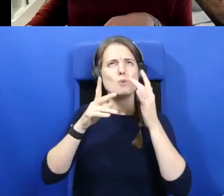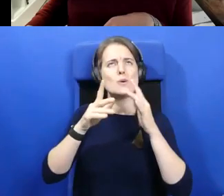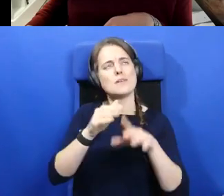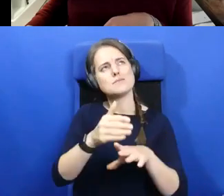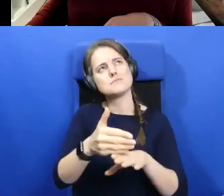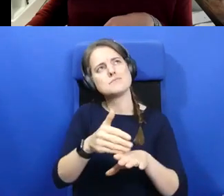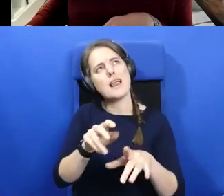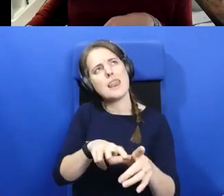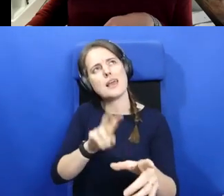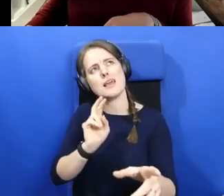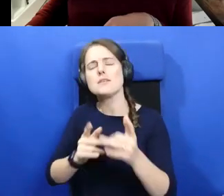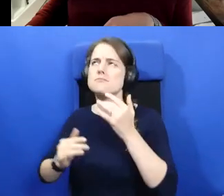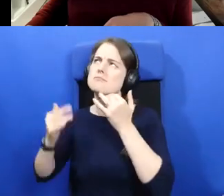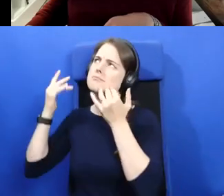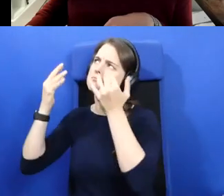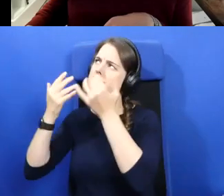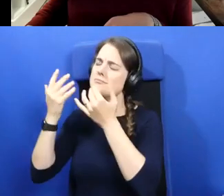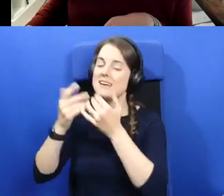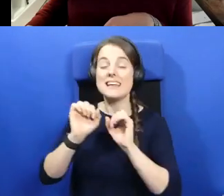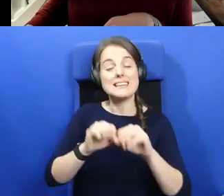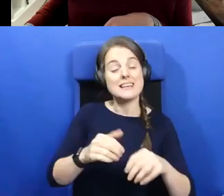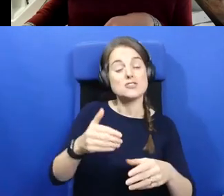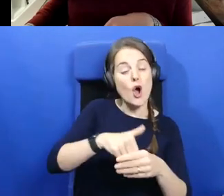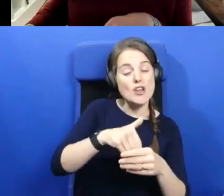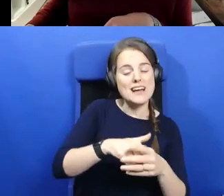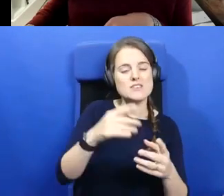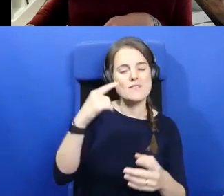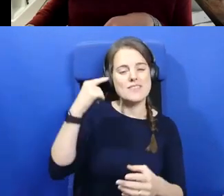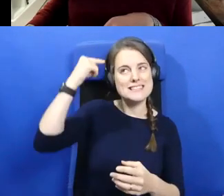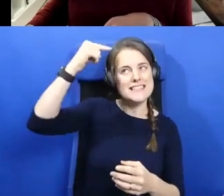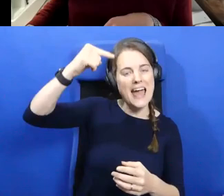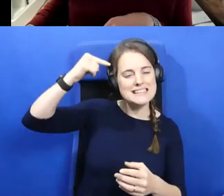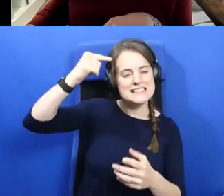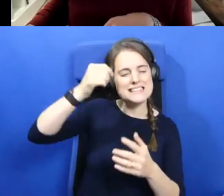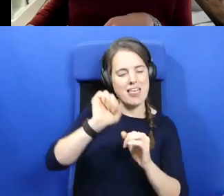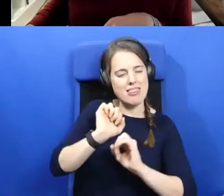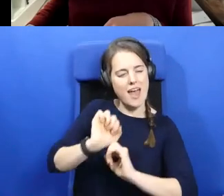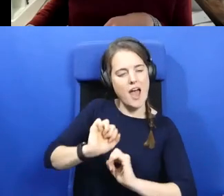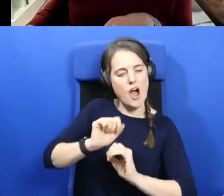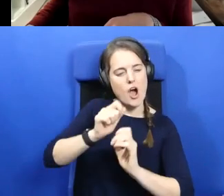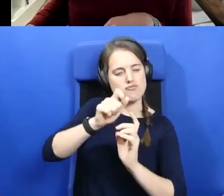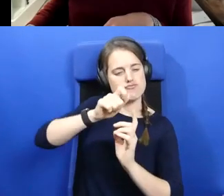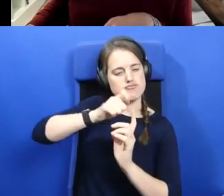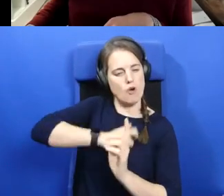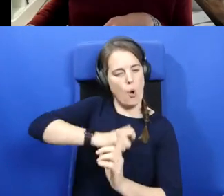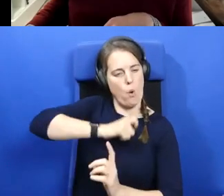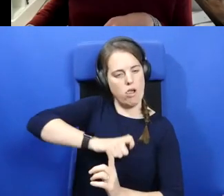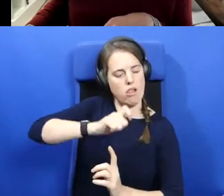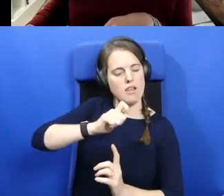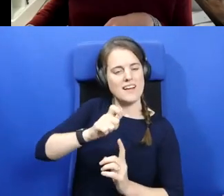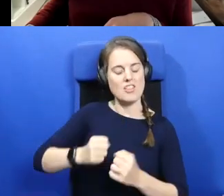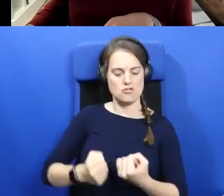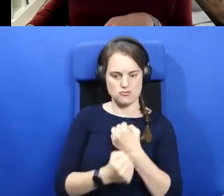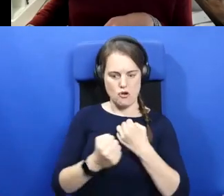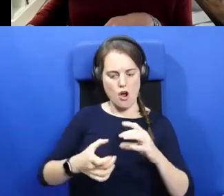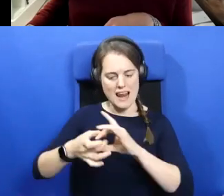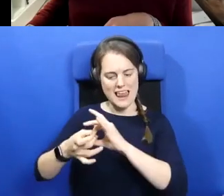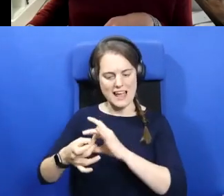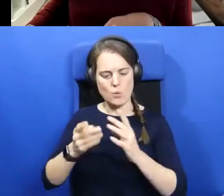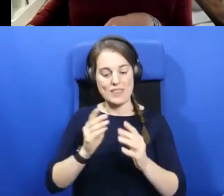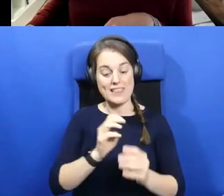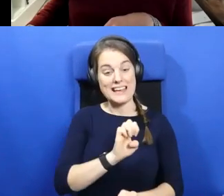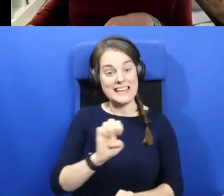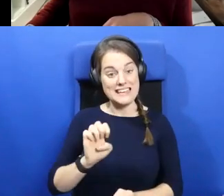of the saints and their role in, um, you know, in that strong link between, uh, East Ulster